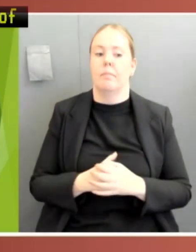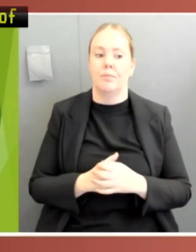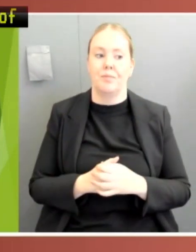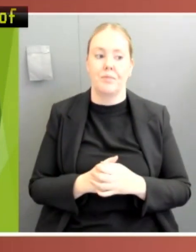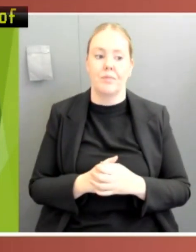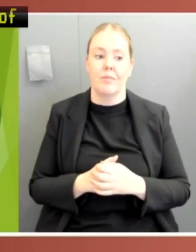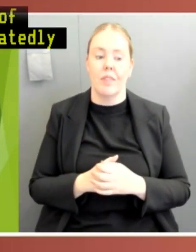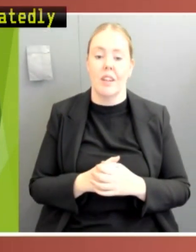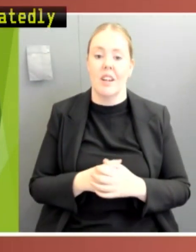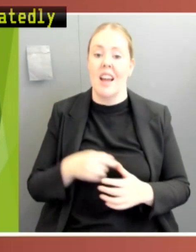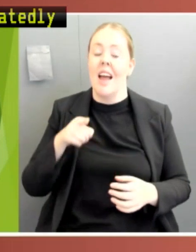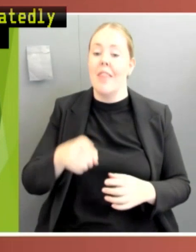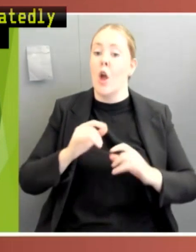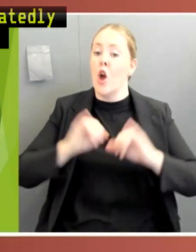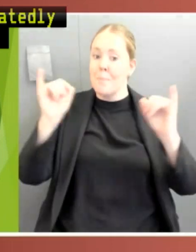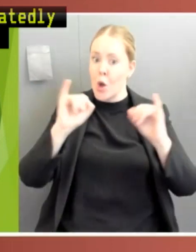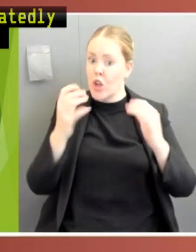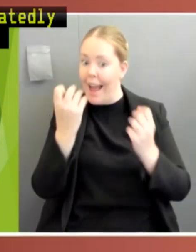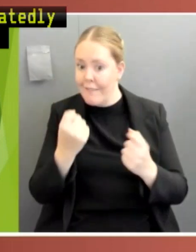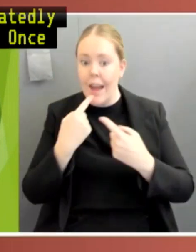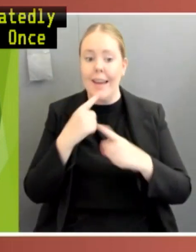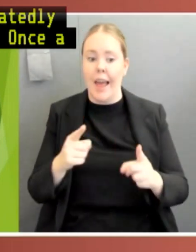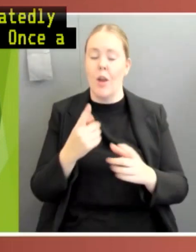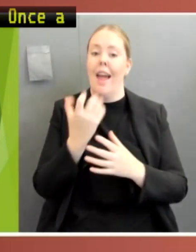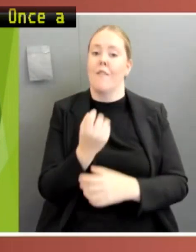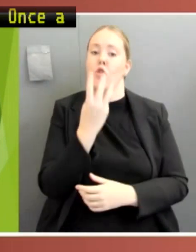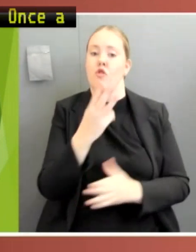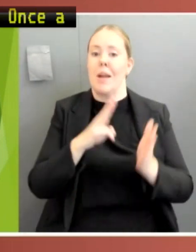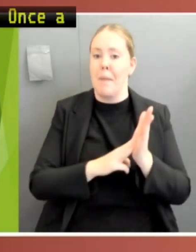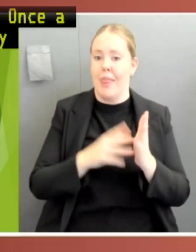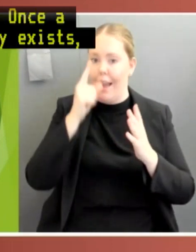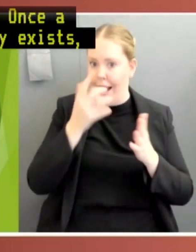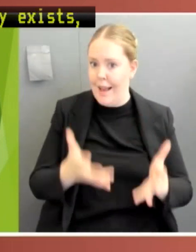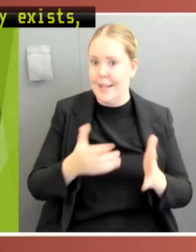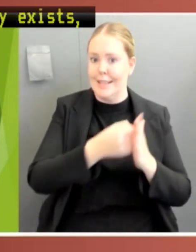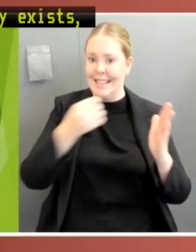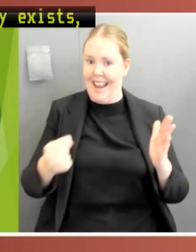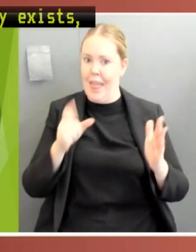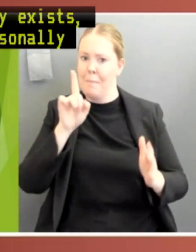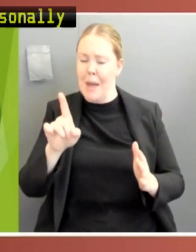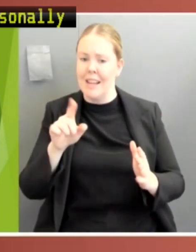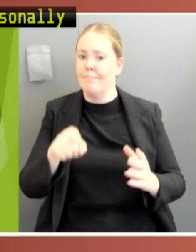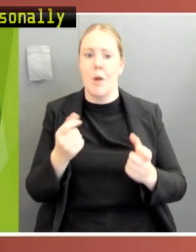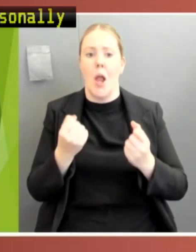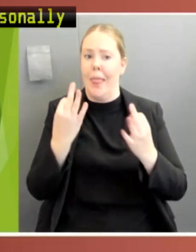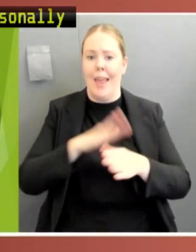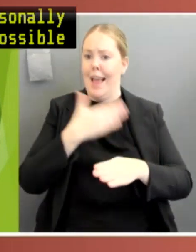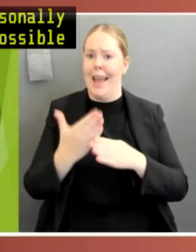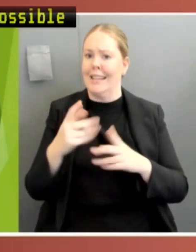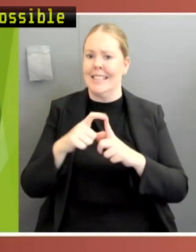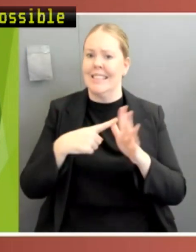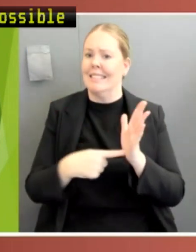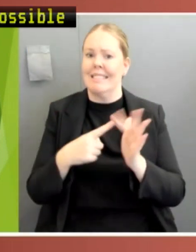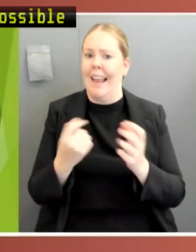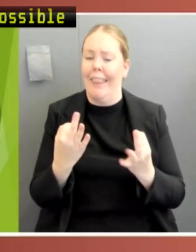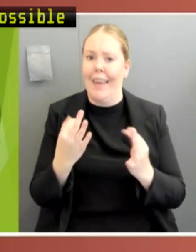biosecurity emergency exists, the Health Minister is personally vested with the broadest possible authority. The Minister assumes godlike powers supplanting even those of the